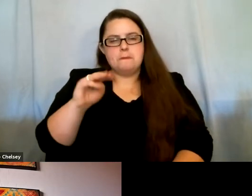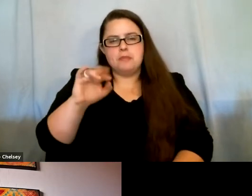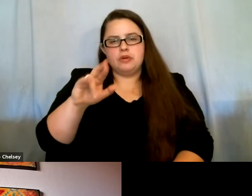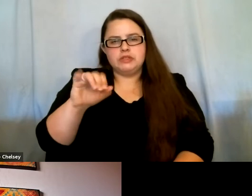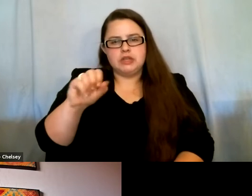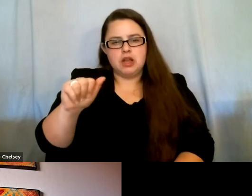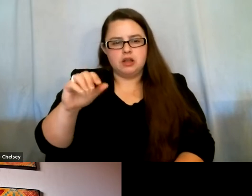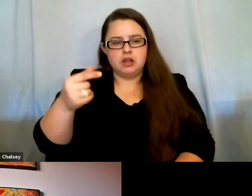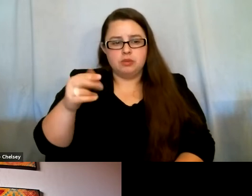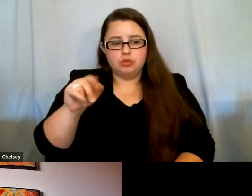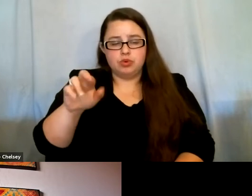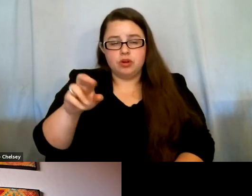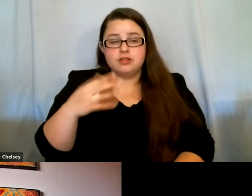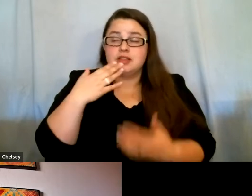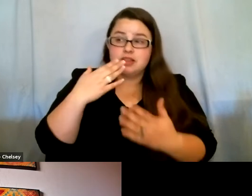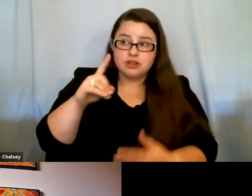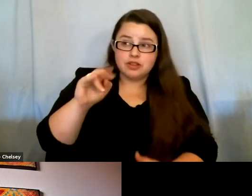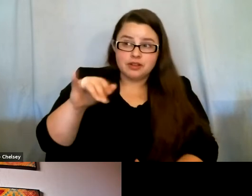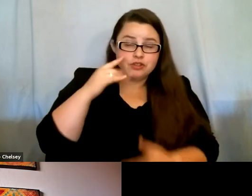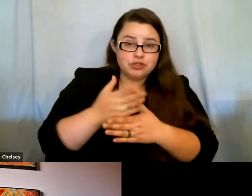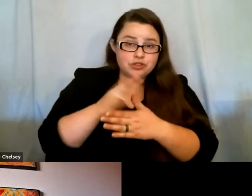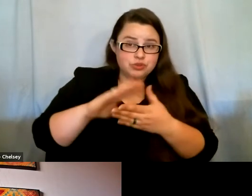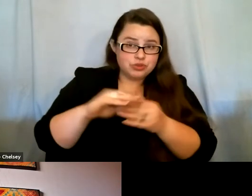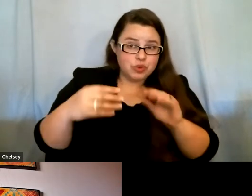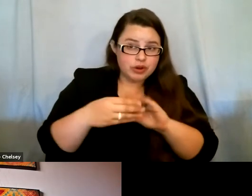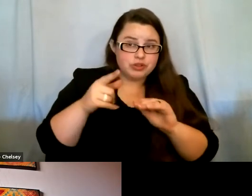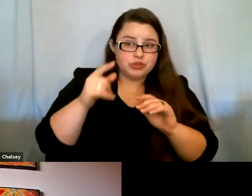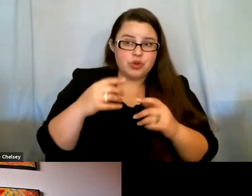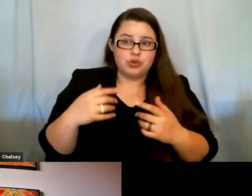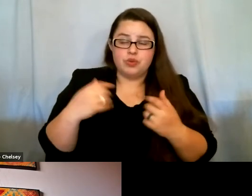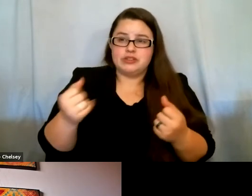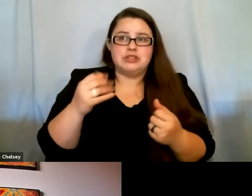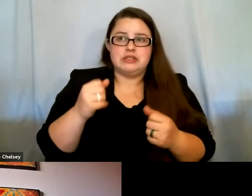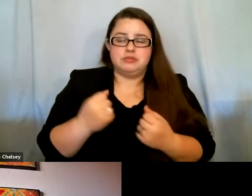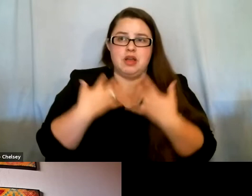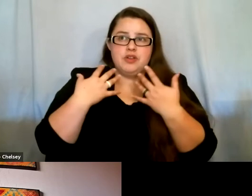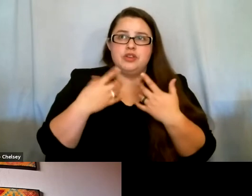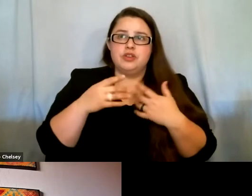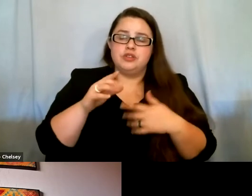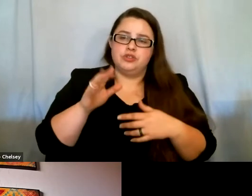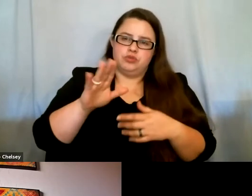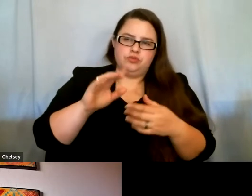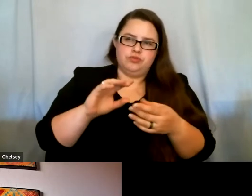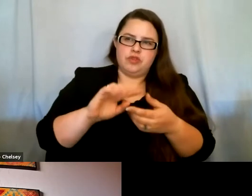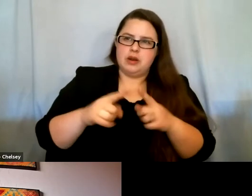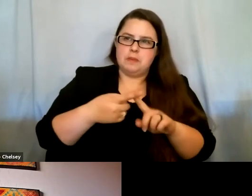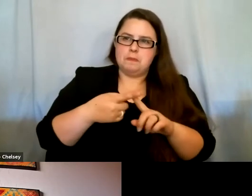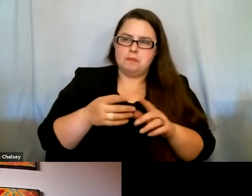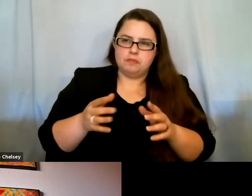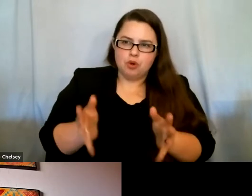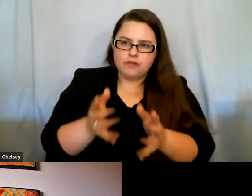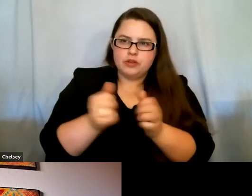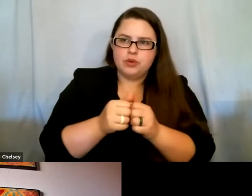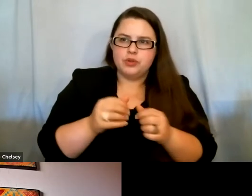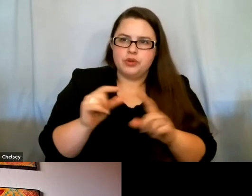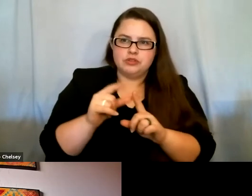Thank you, Danny, for sharing your story. You are courageous and inspiring. You said a friend motivated you with his words, felt like he handed you a football, and you